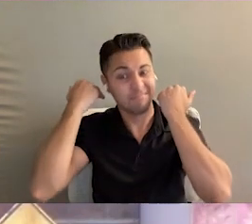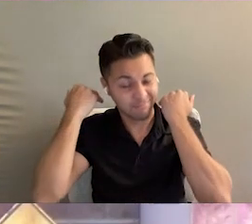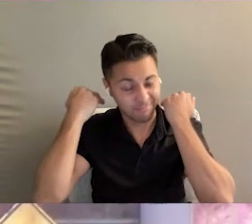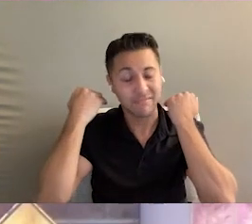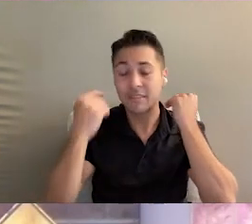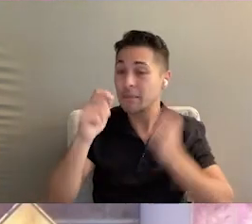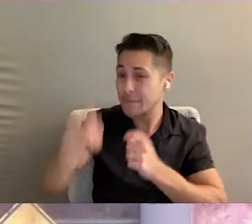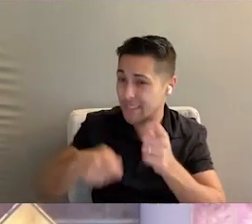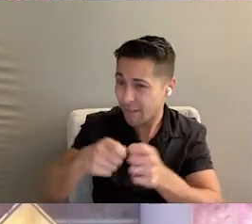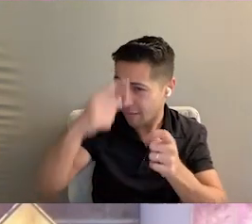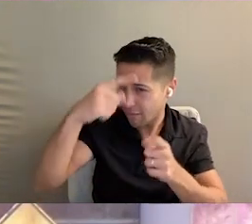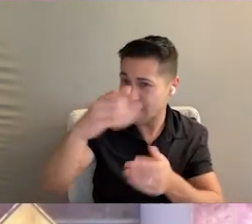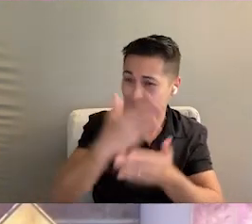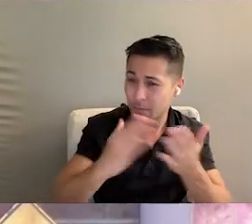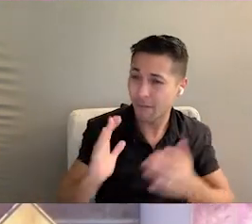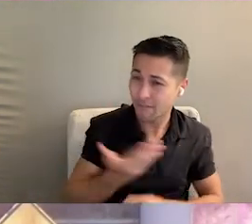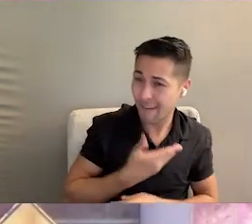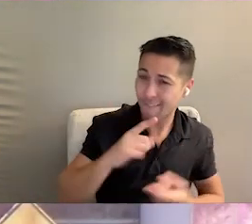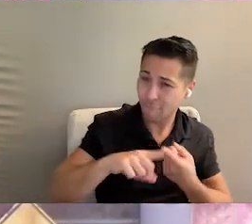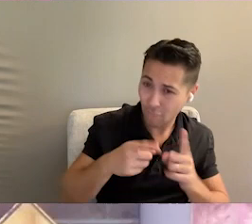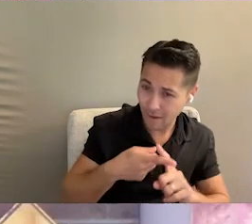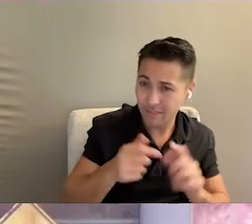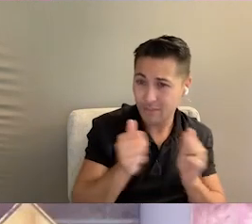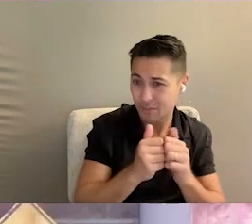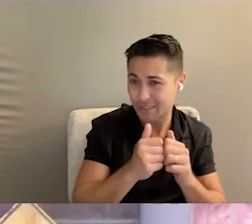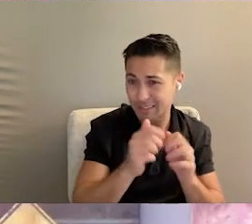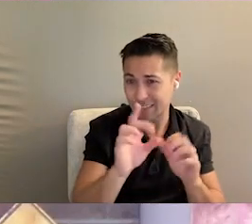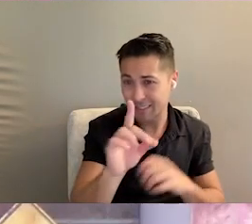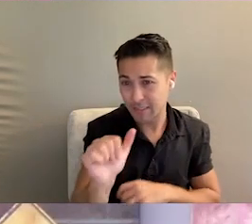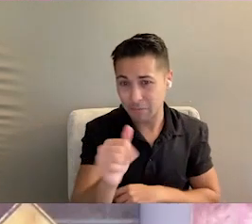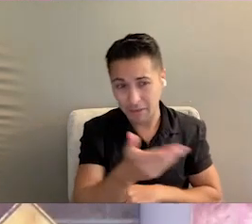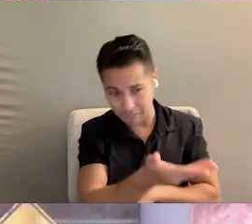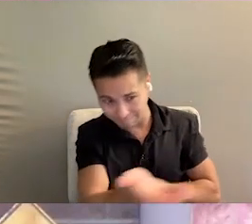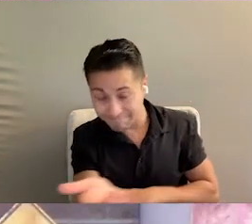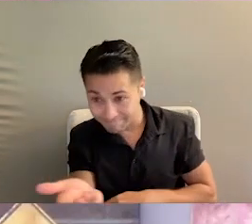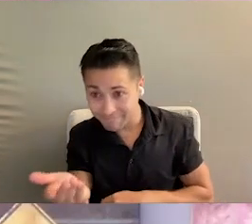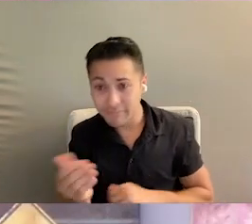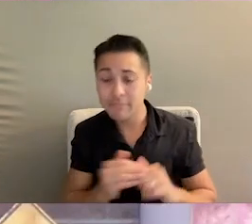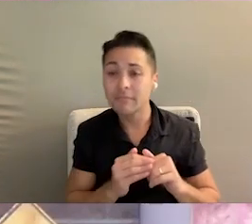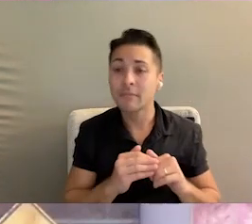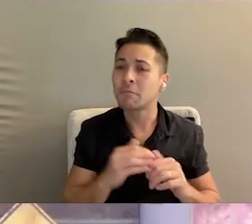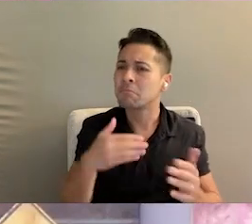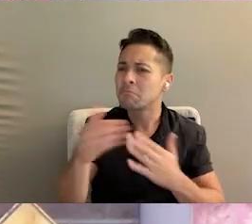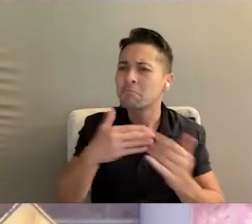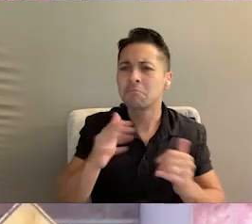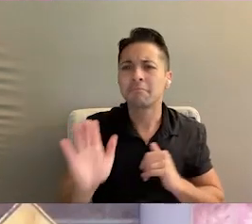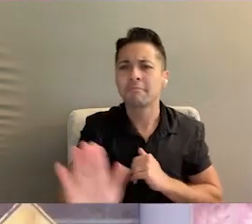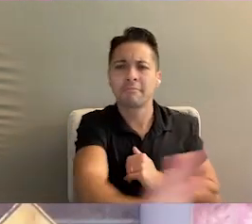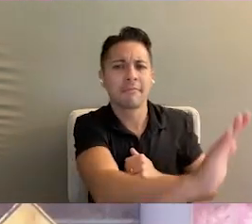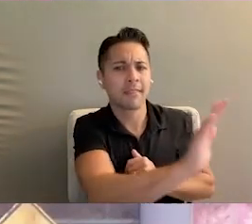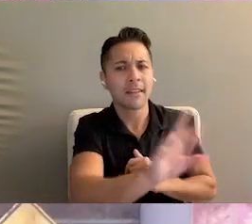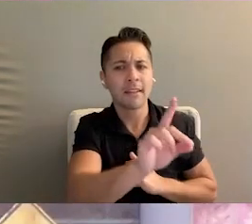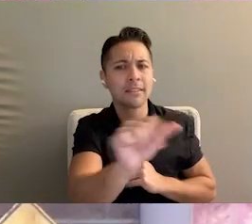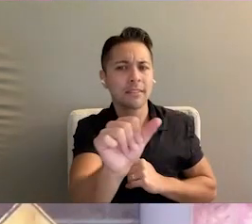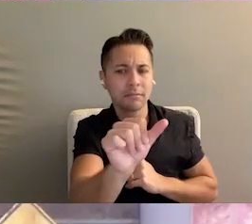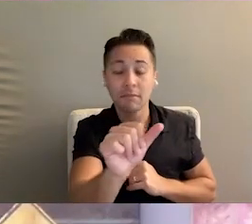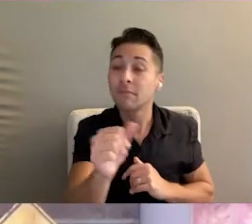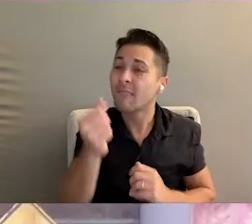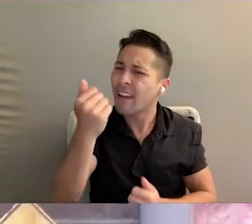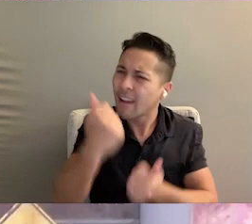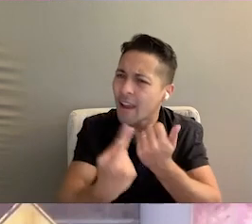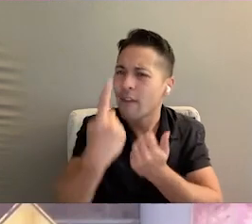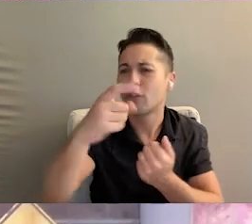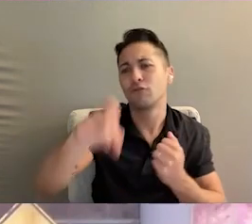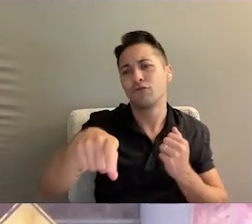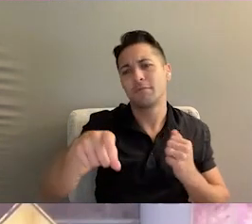especially for some of our friends with disabilities. Regardless of the disability, everyone should